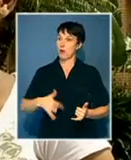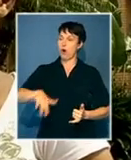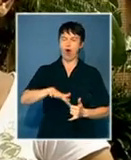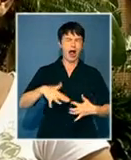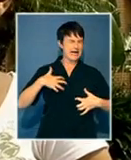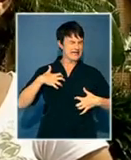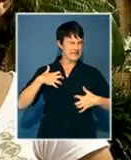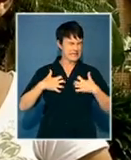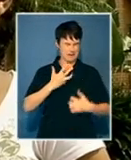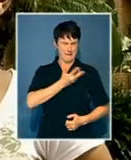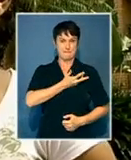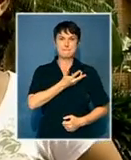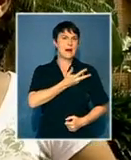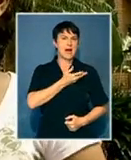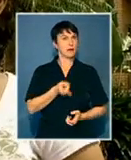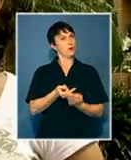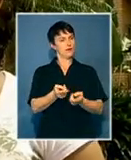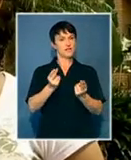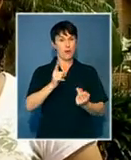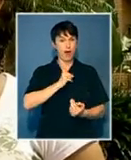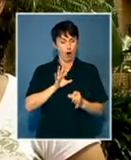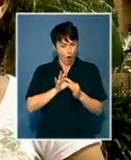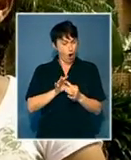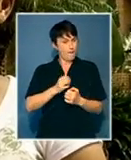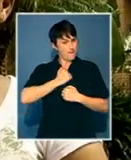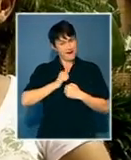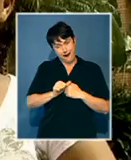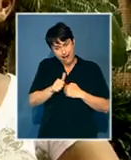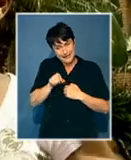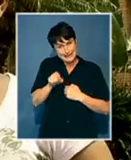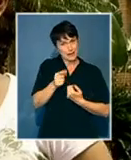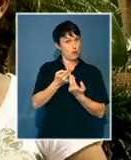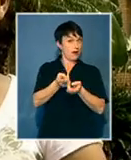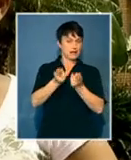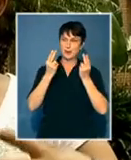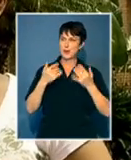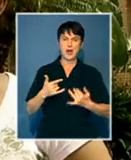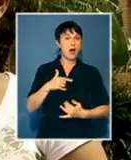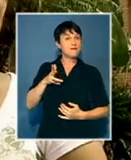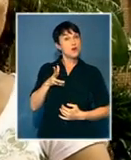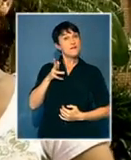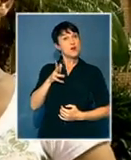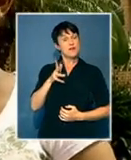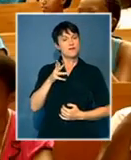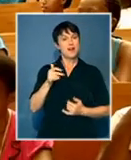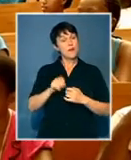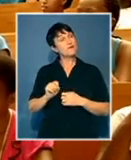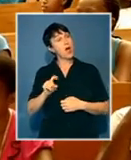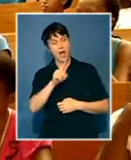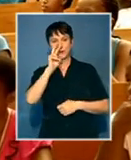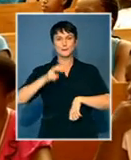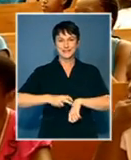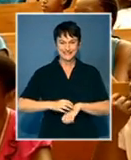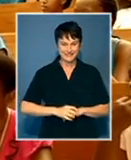excited about the university. mean, like, it's in our homeland, where we live. Basically, everything that we want is here now. We don't have to go far.